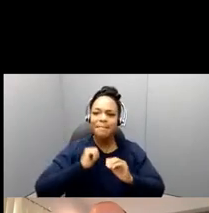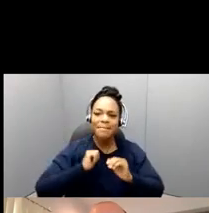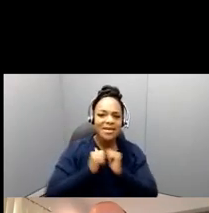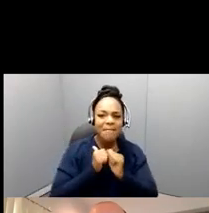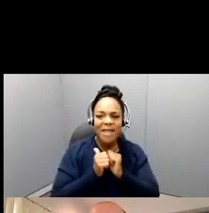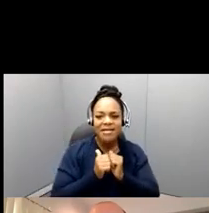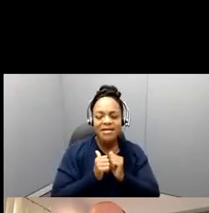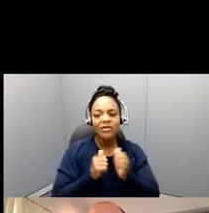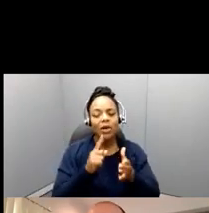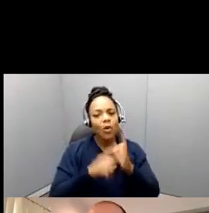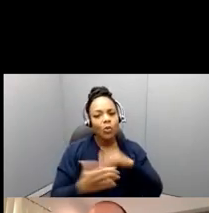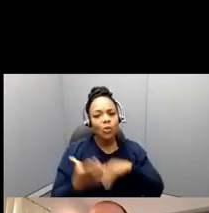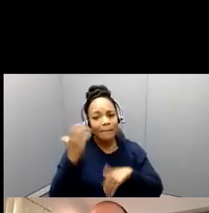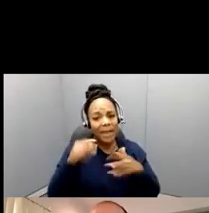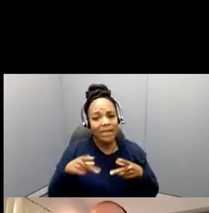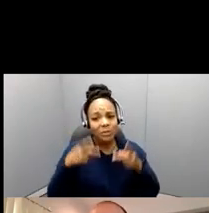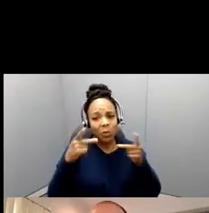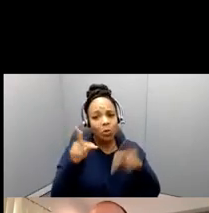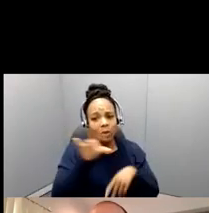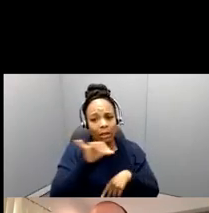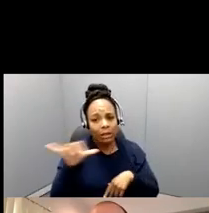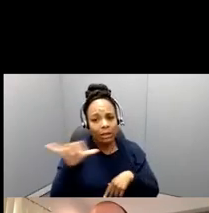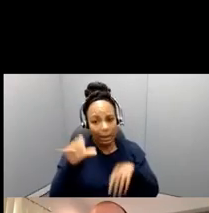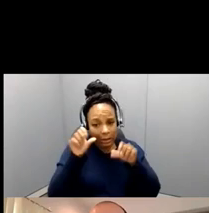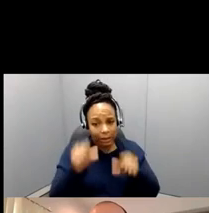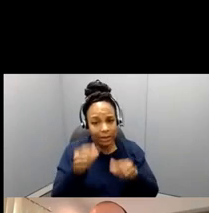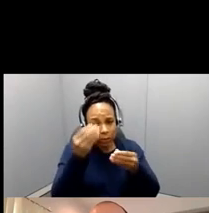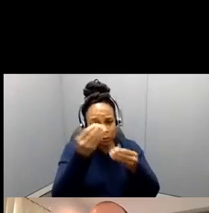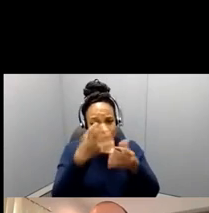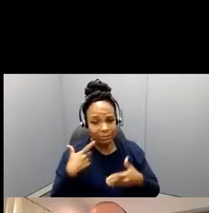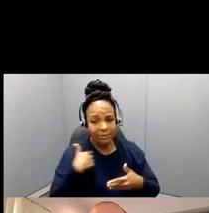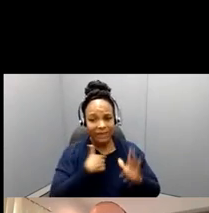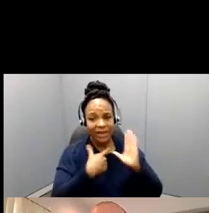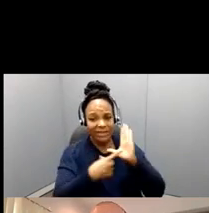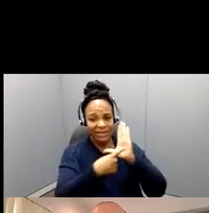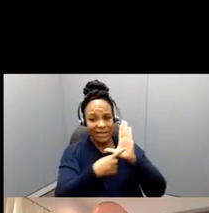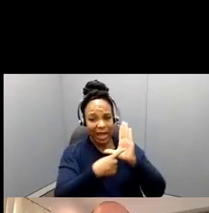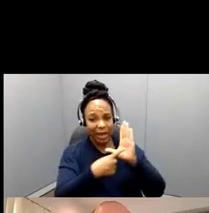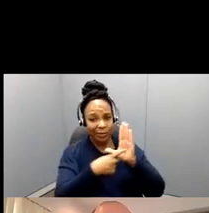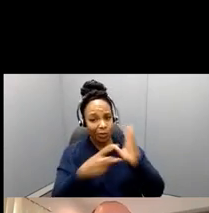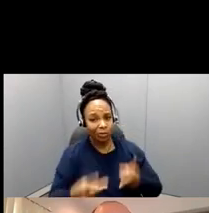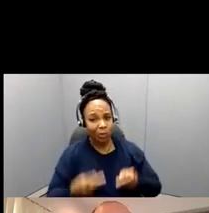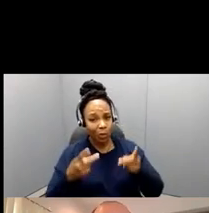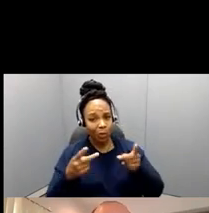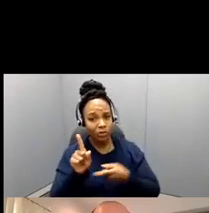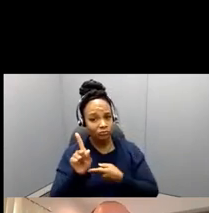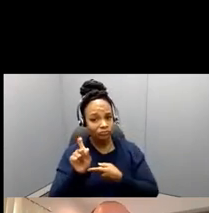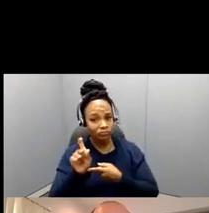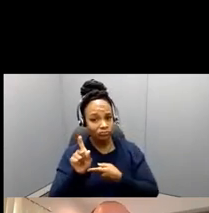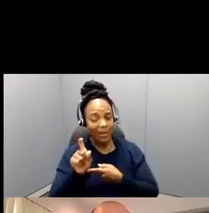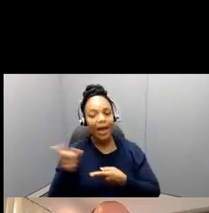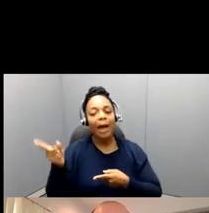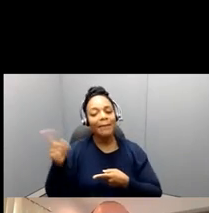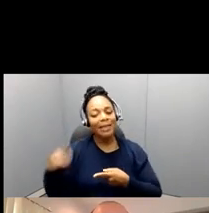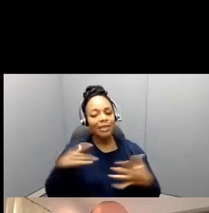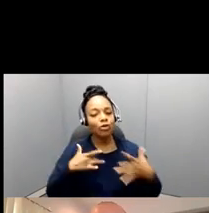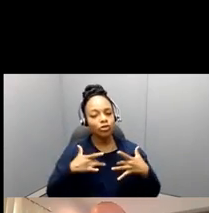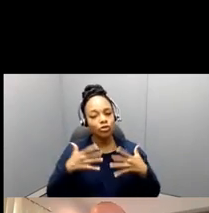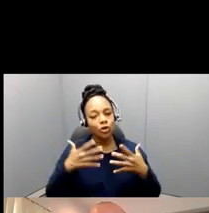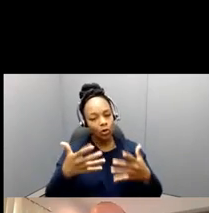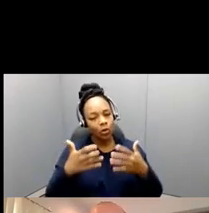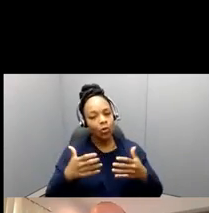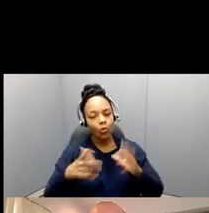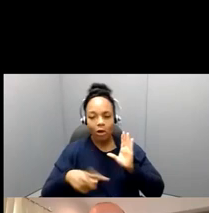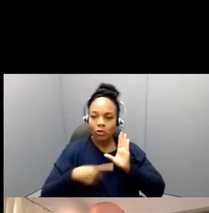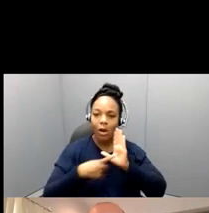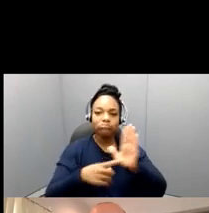provide sample proposals? You know, they're really concerned with, with doing their best when submitting their application, so can